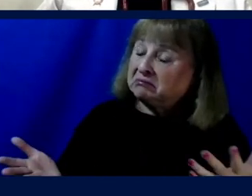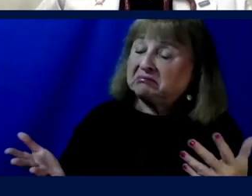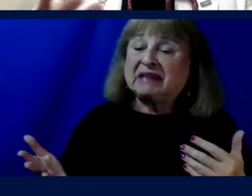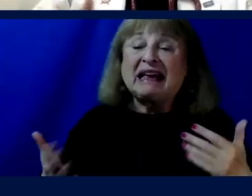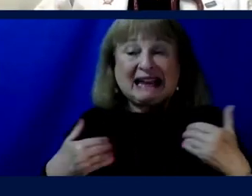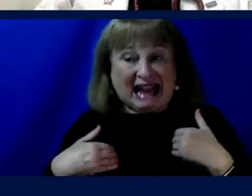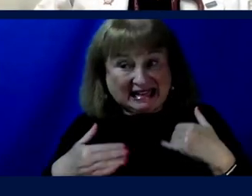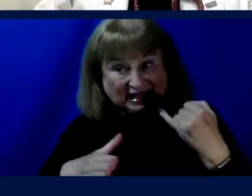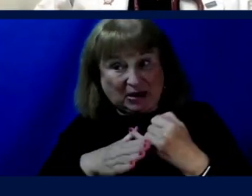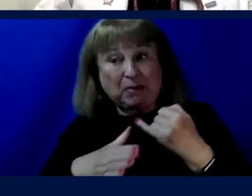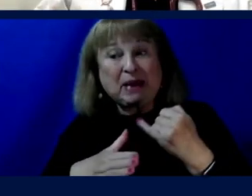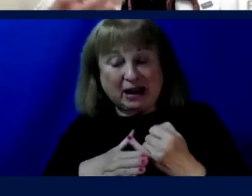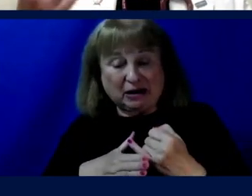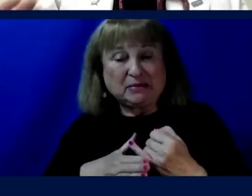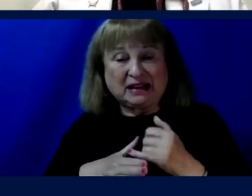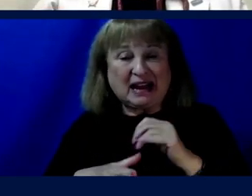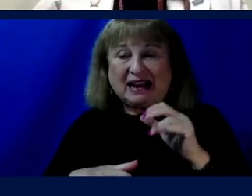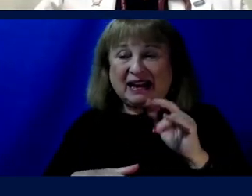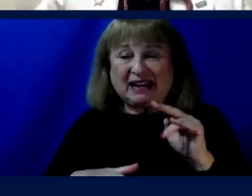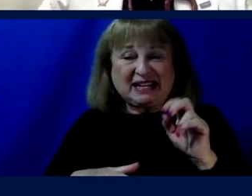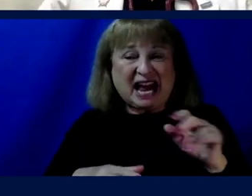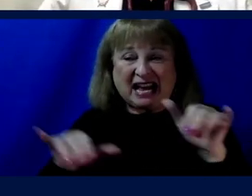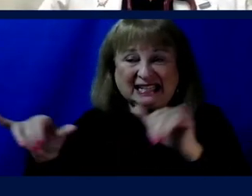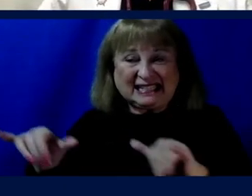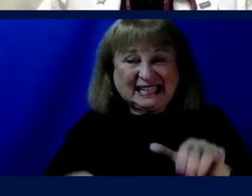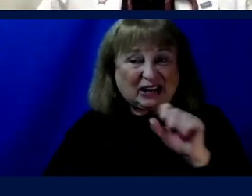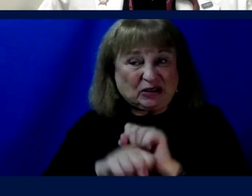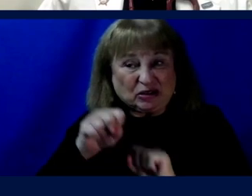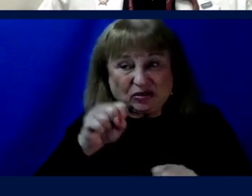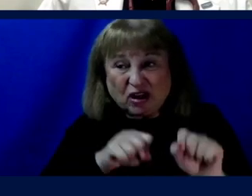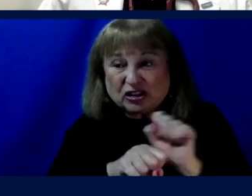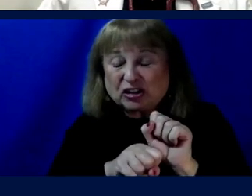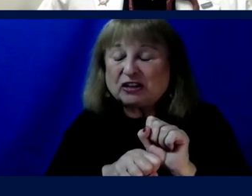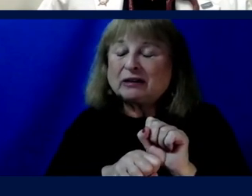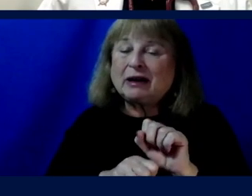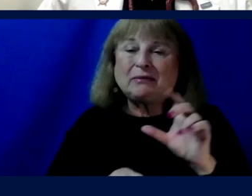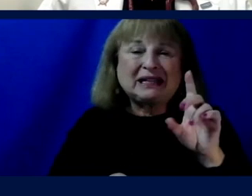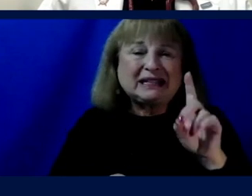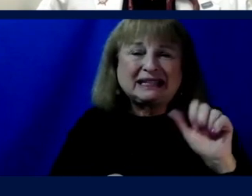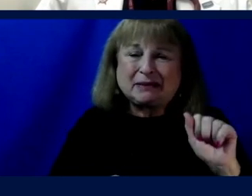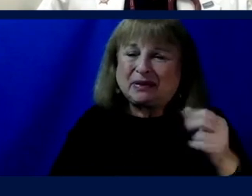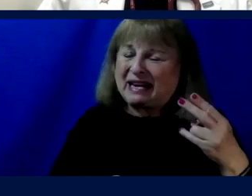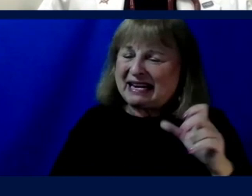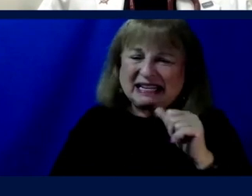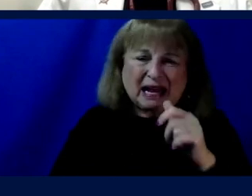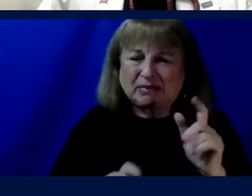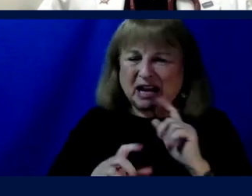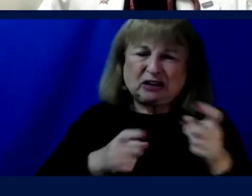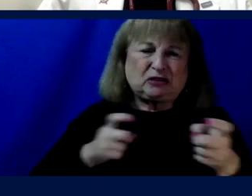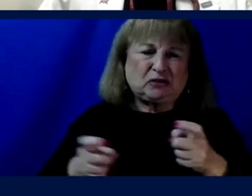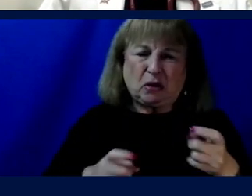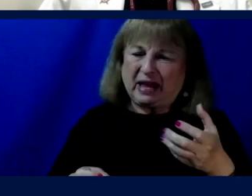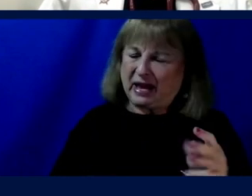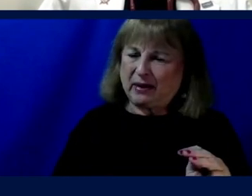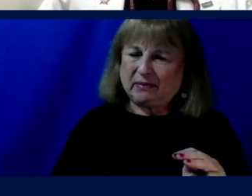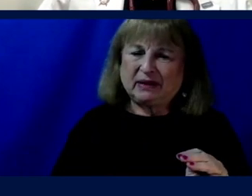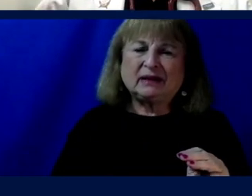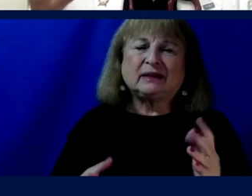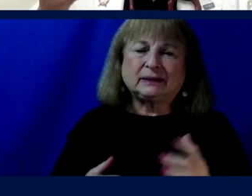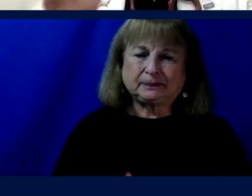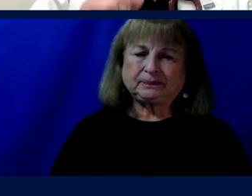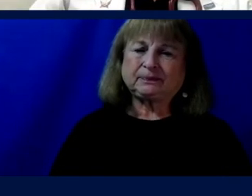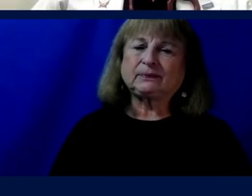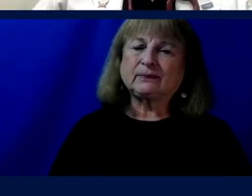definitely has an impairment, non-standard structure, but his disabilities and handicaps are not dictated to him. They have a lot to do with the environment.